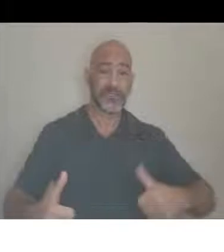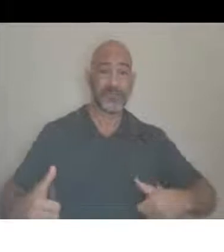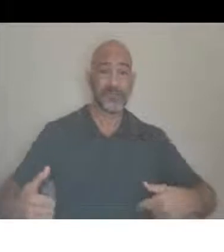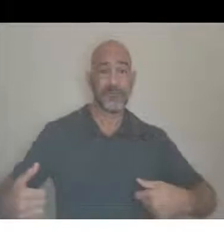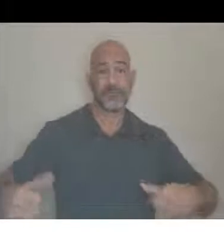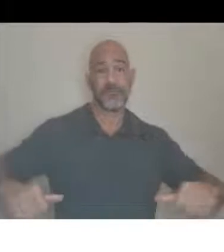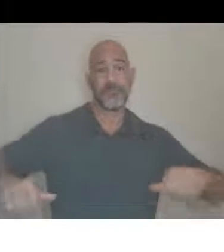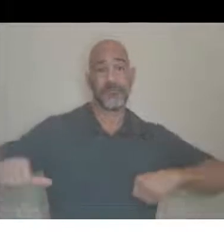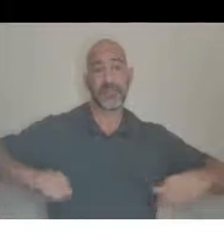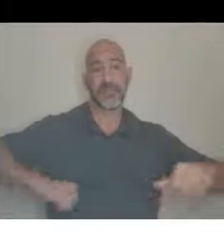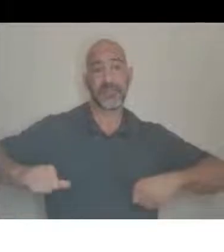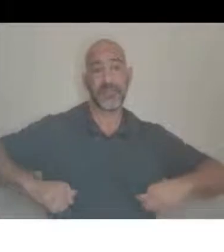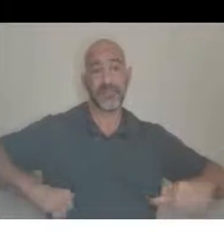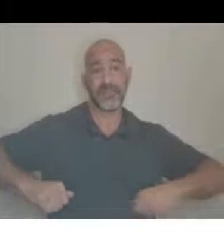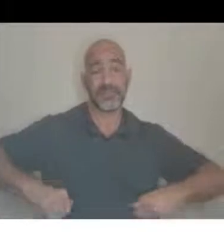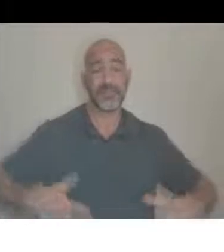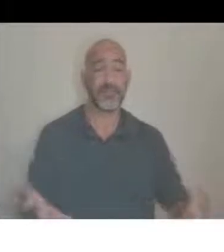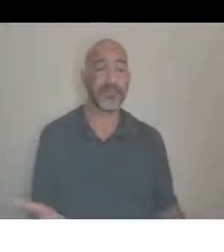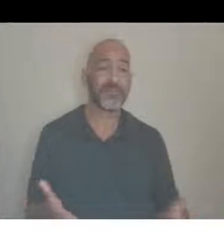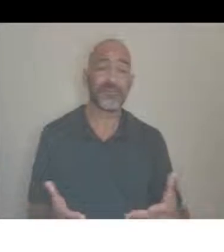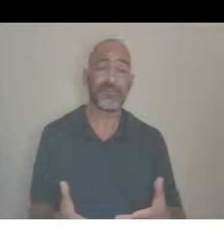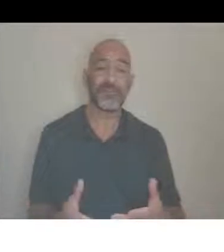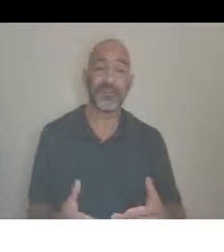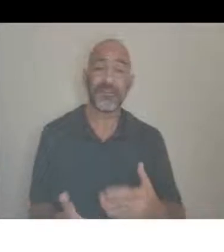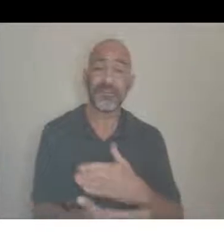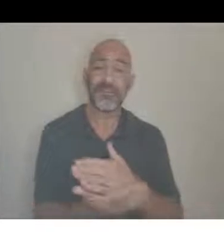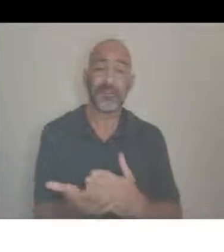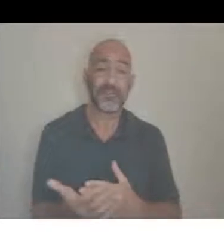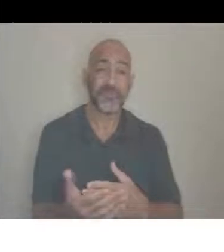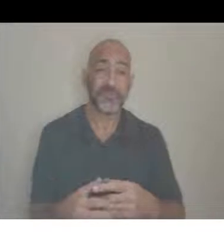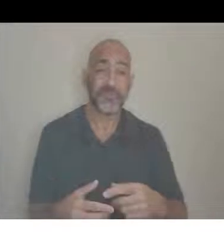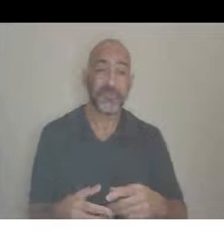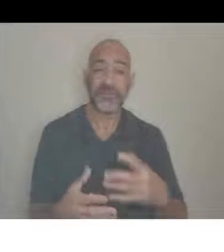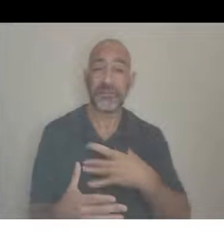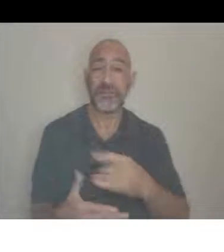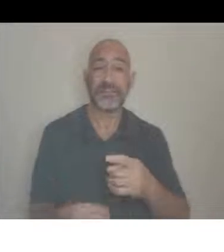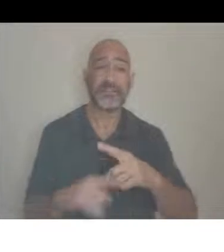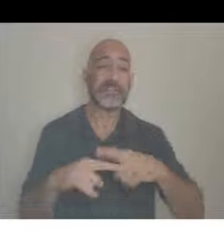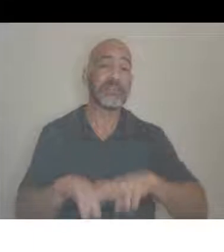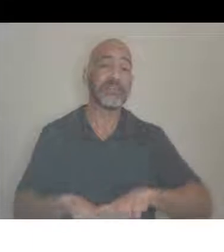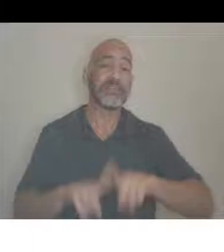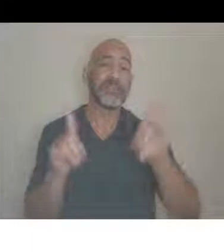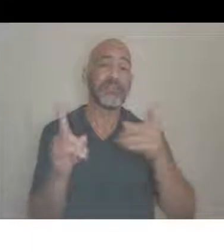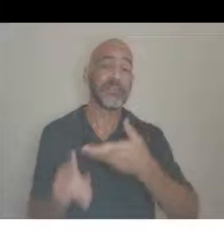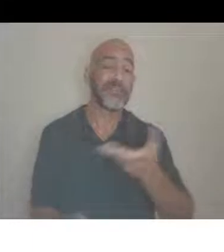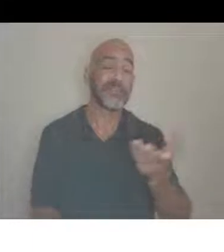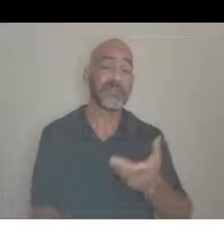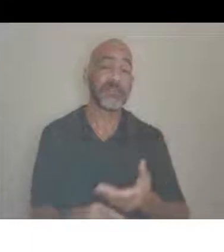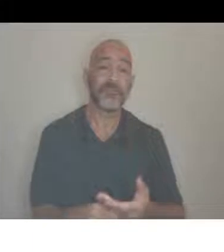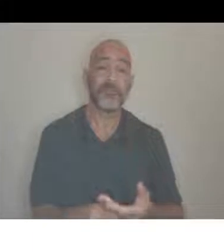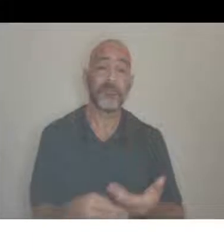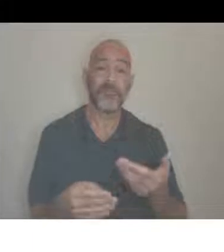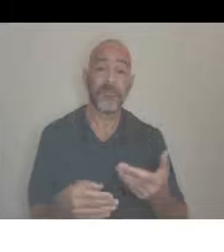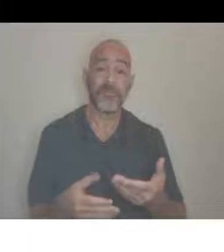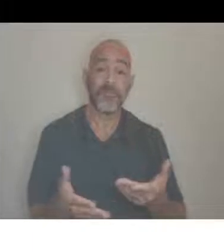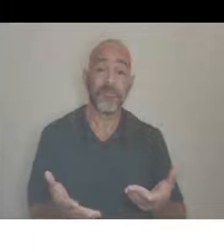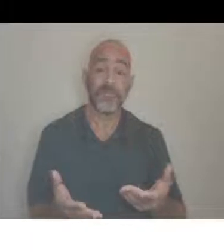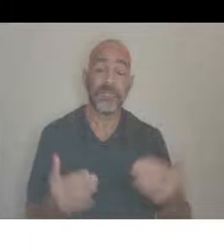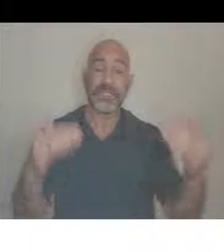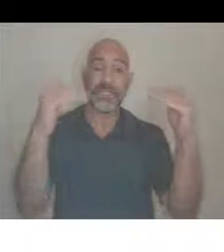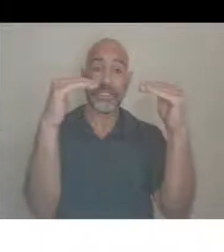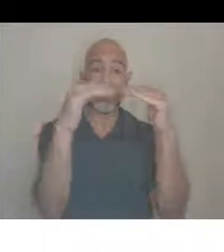truly equal means that people with disabilities have the same right to be